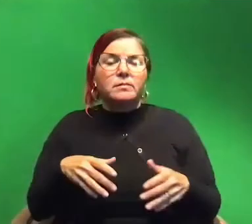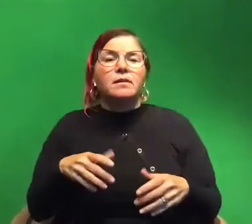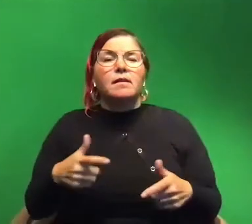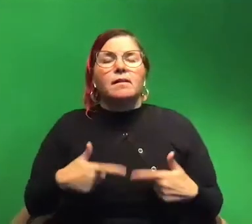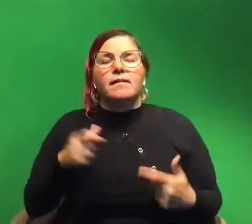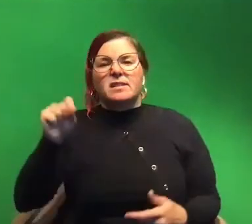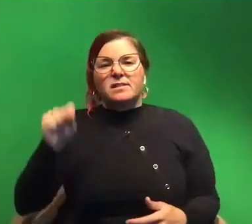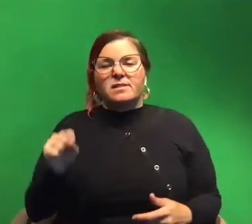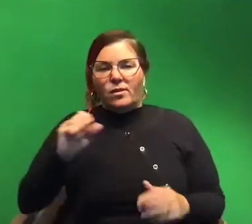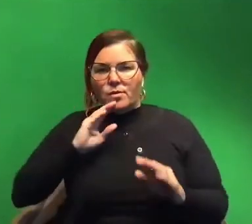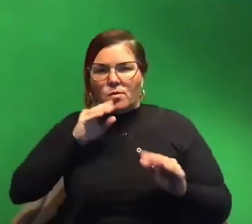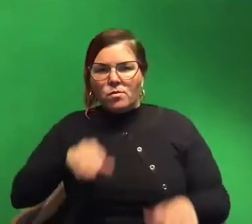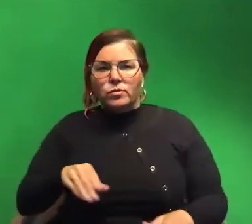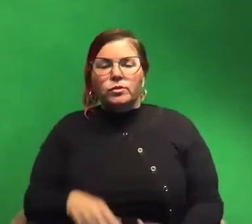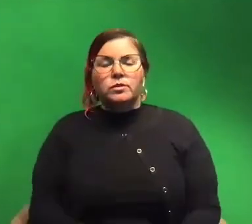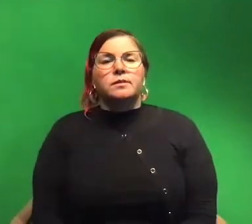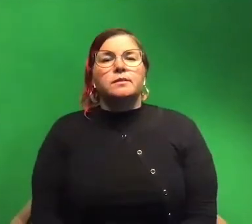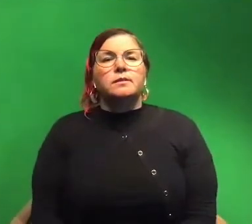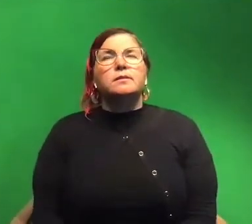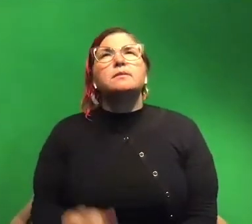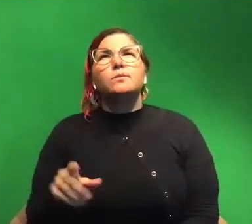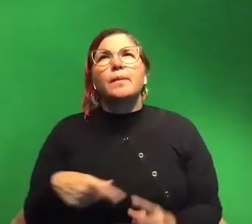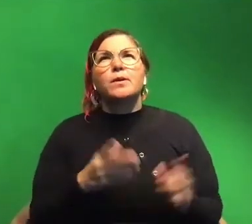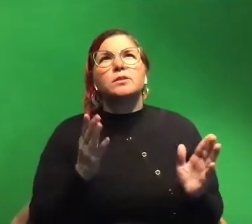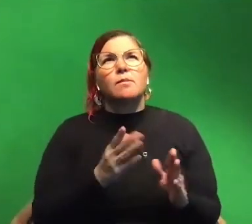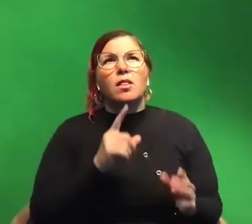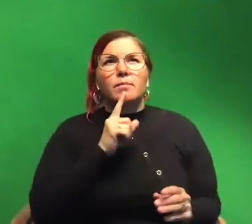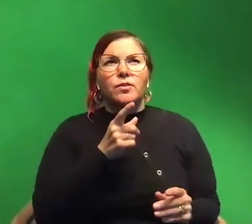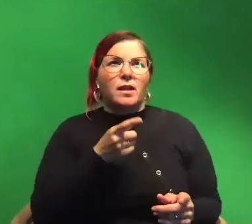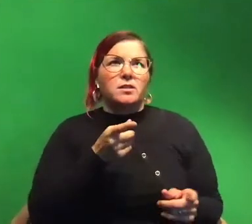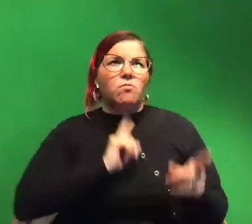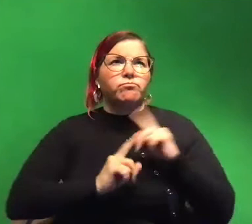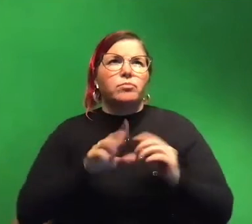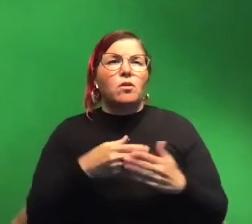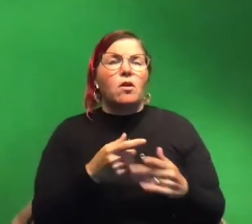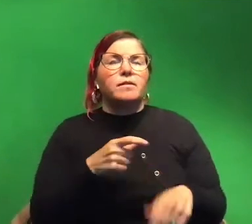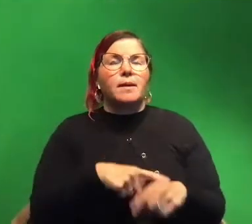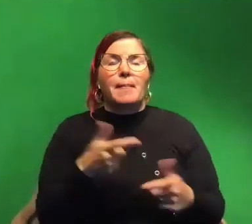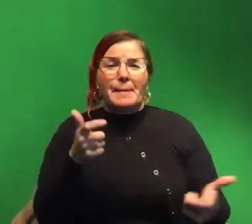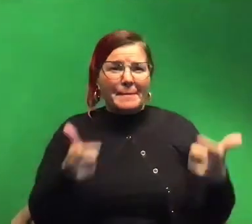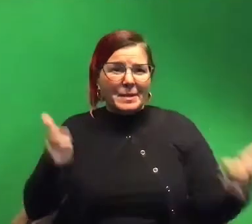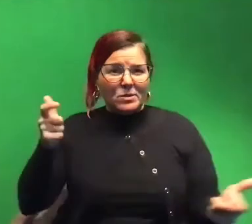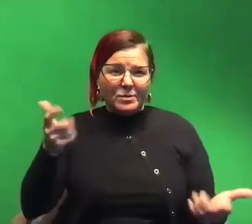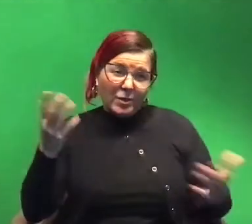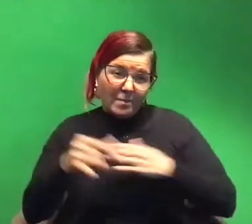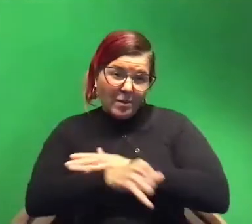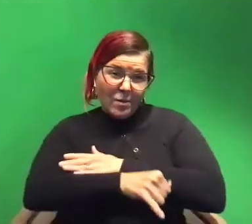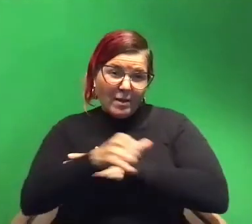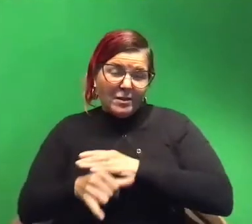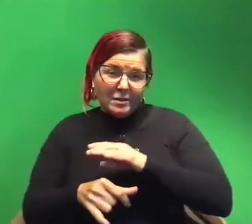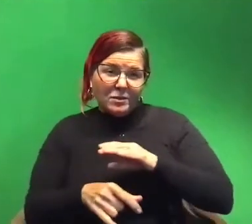ocean i well when they're small i'm sure things eat them all the time but the big big big guys probably whales i don't really know